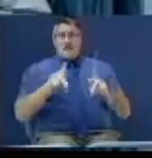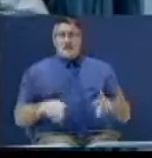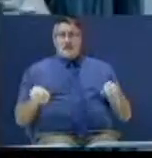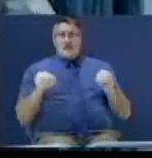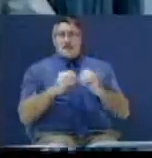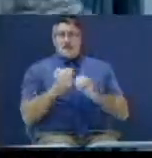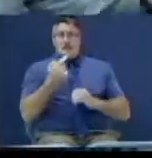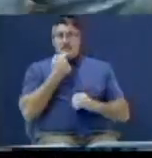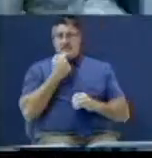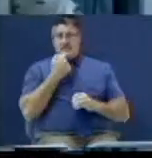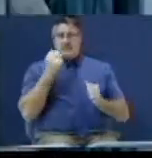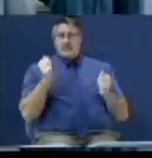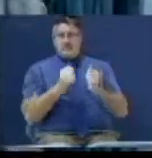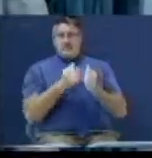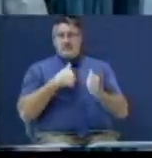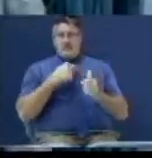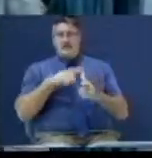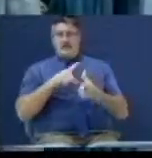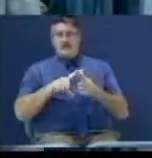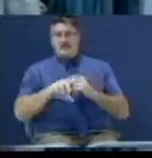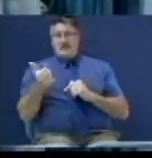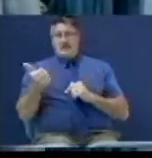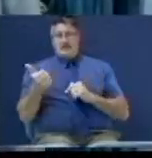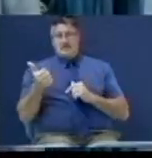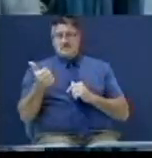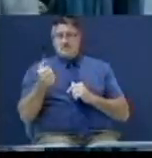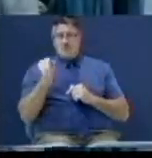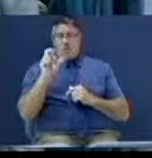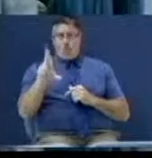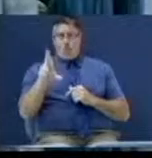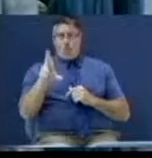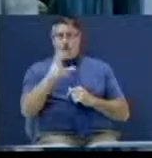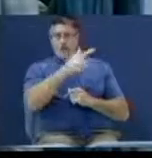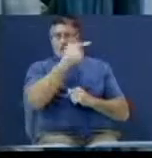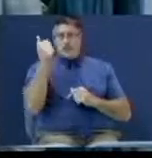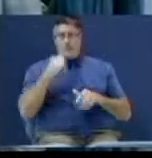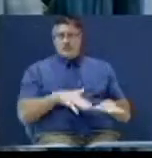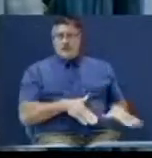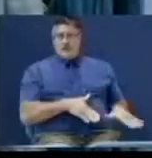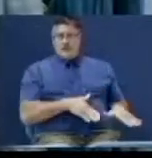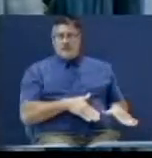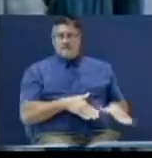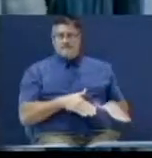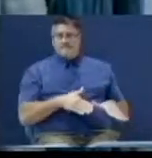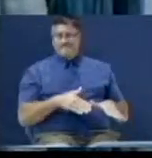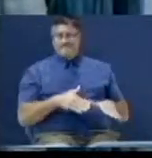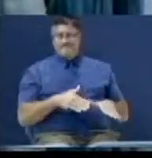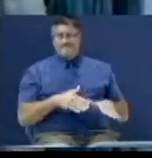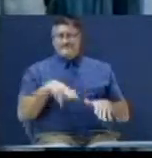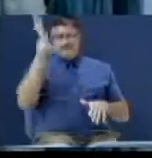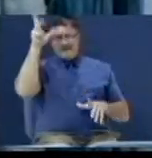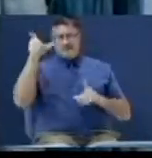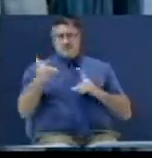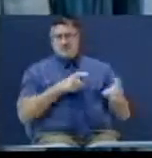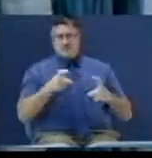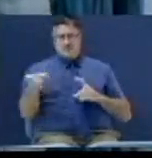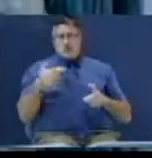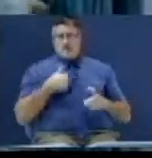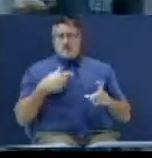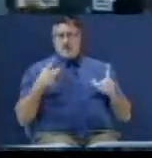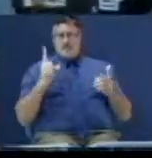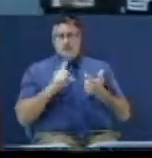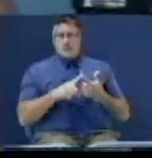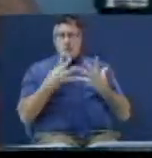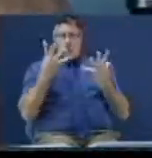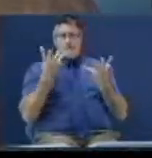more disappointed with me than I am anybody else or because I've let the devil handle me too many times in my